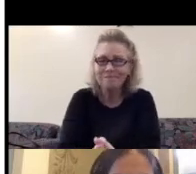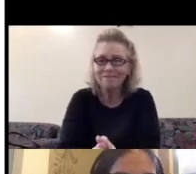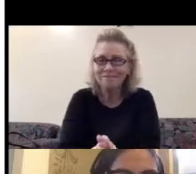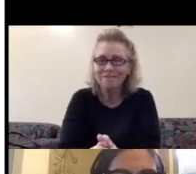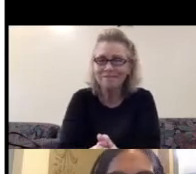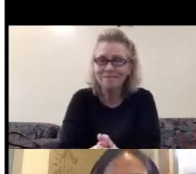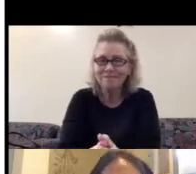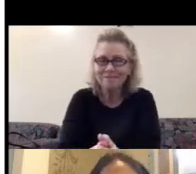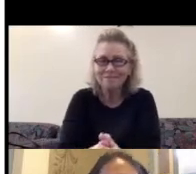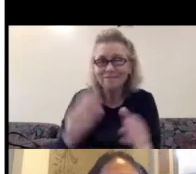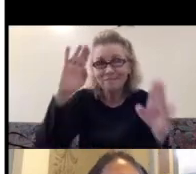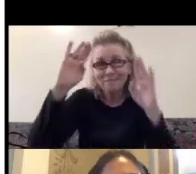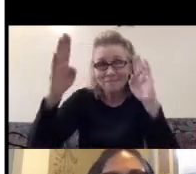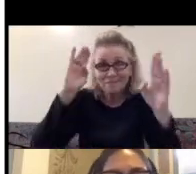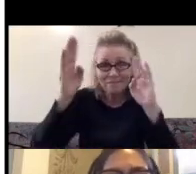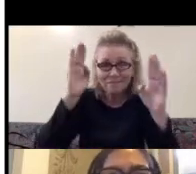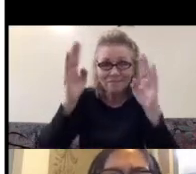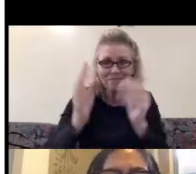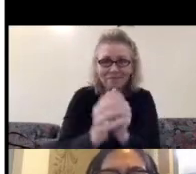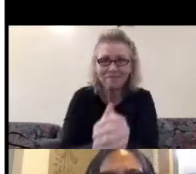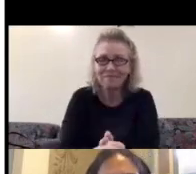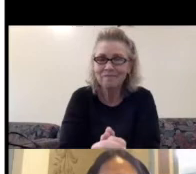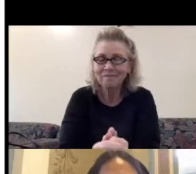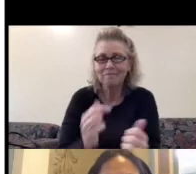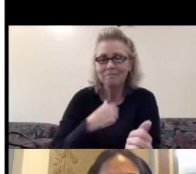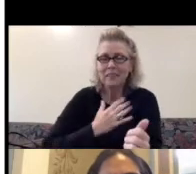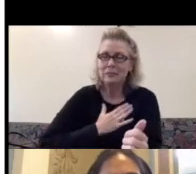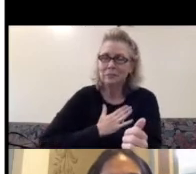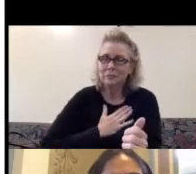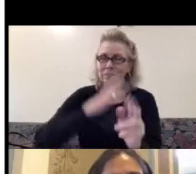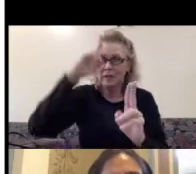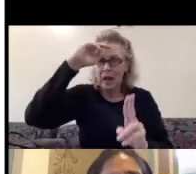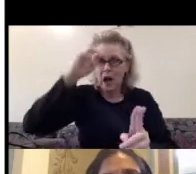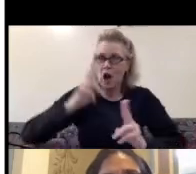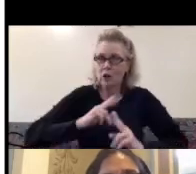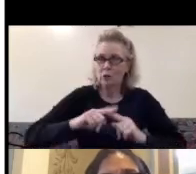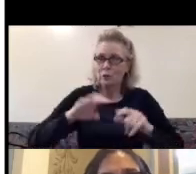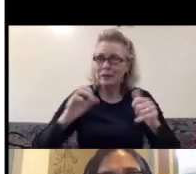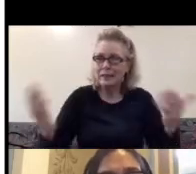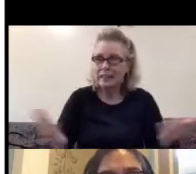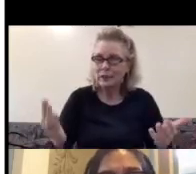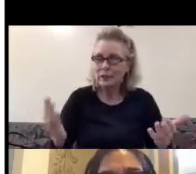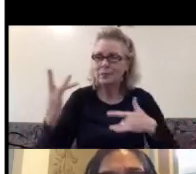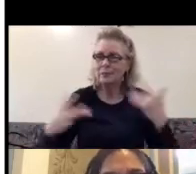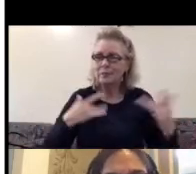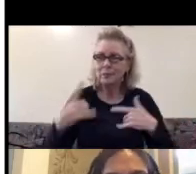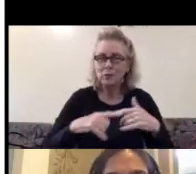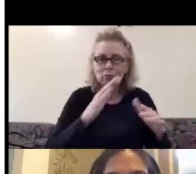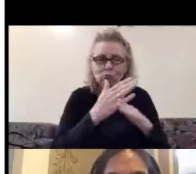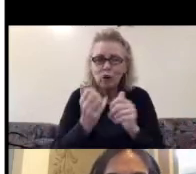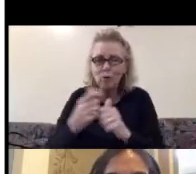Hello, everyone. I'm honored to be here. I'm super excited to share with all of you